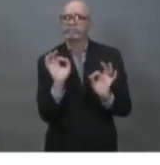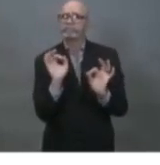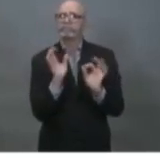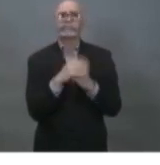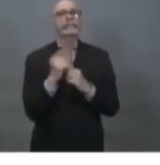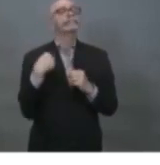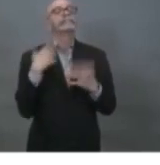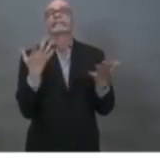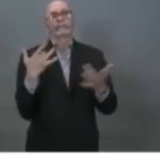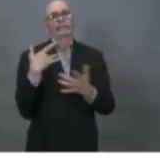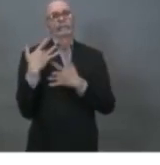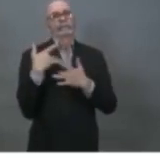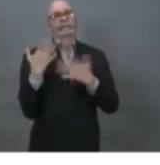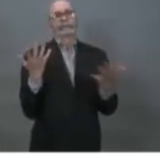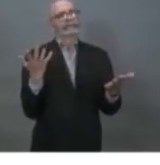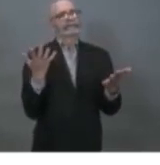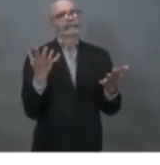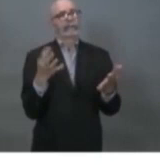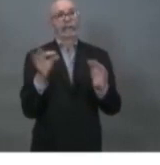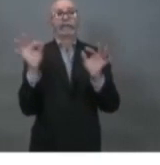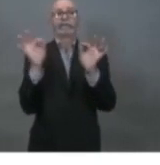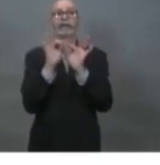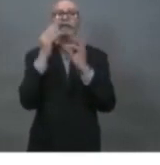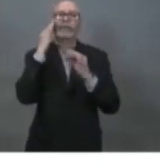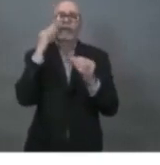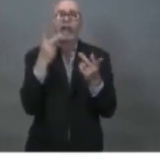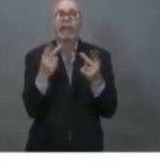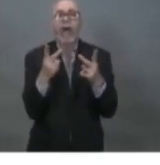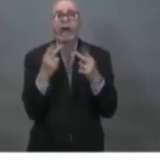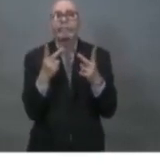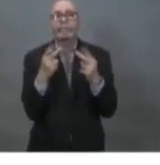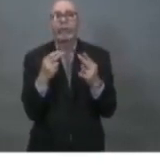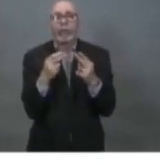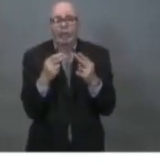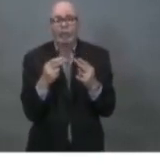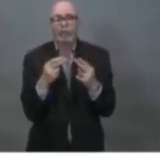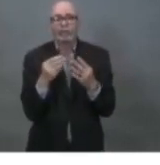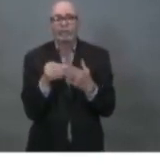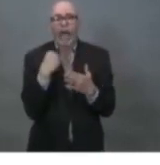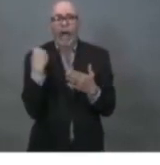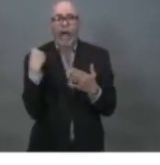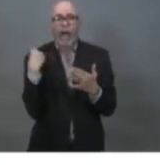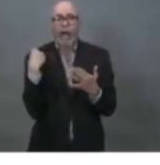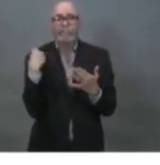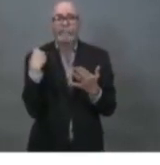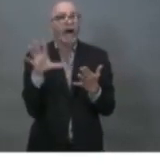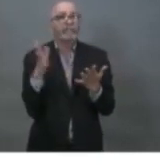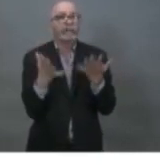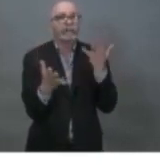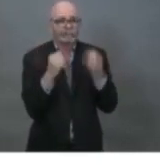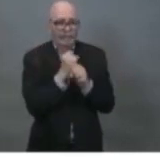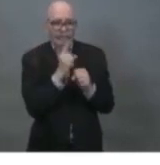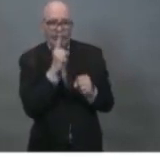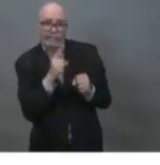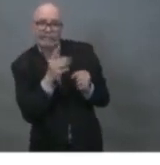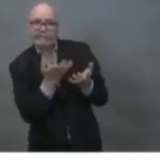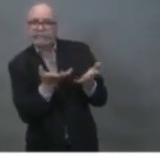When it comes, particularly, to lobster, we need to make sure, you know, we need to have, obviously, a market